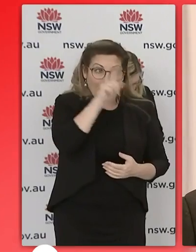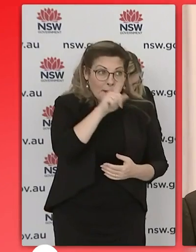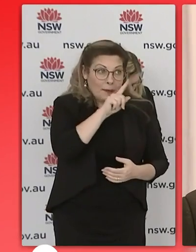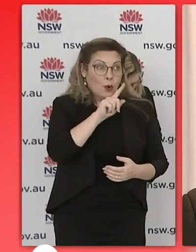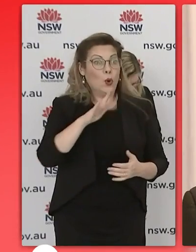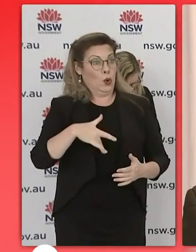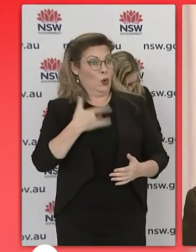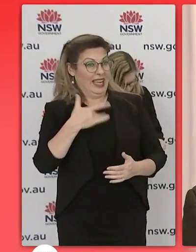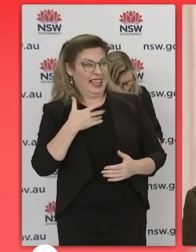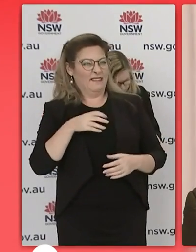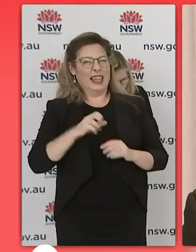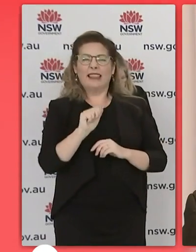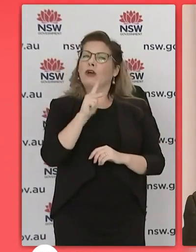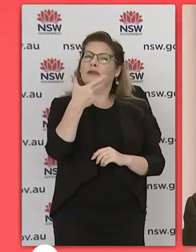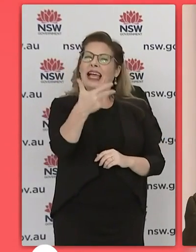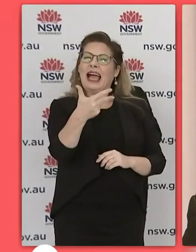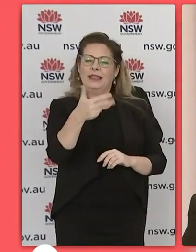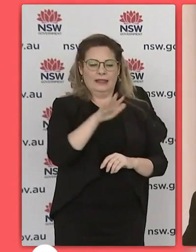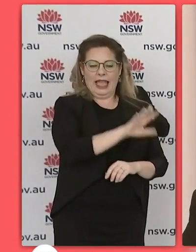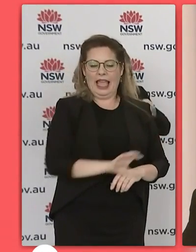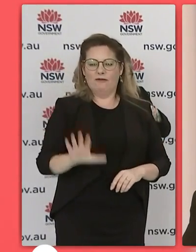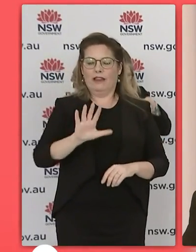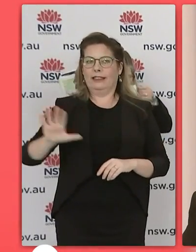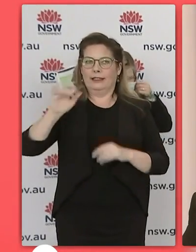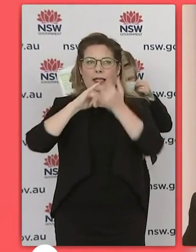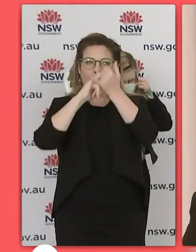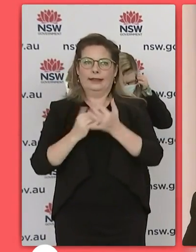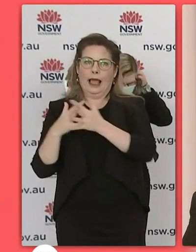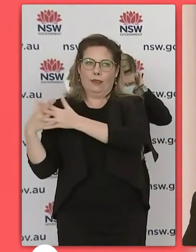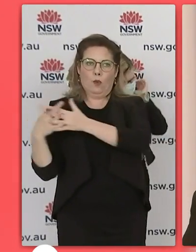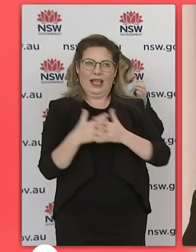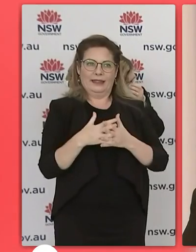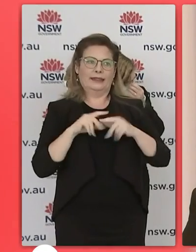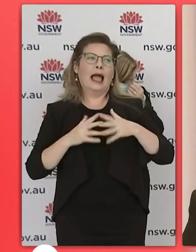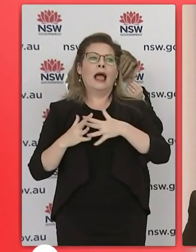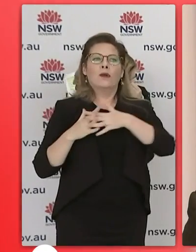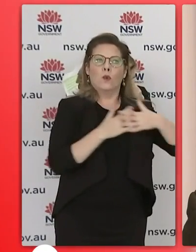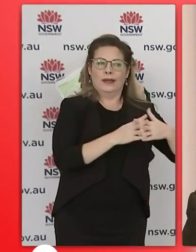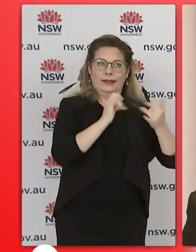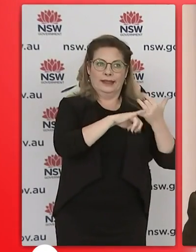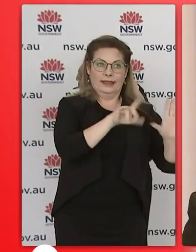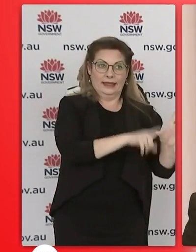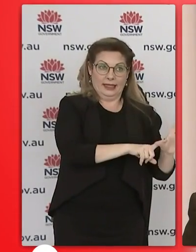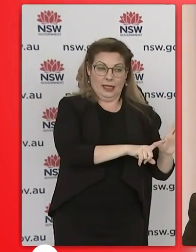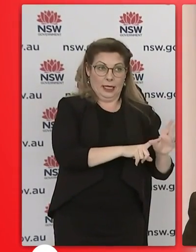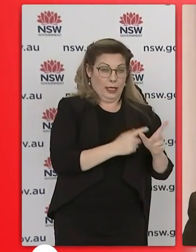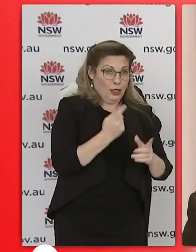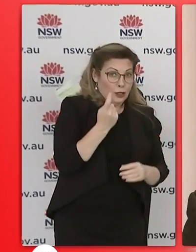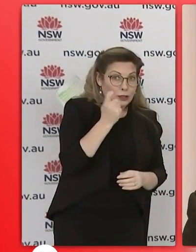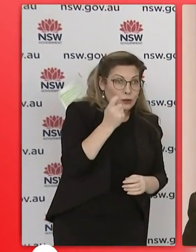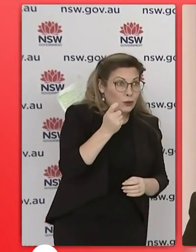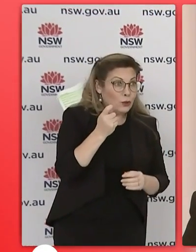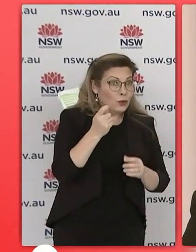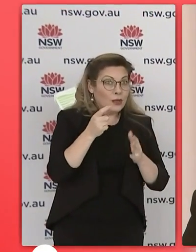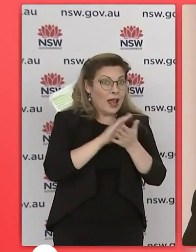concern local government areas of of concern at the present time uh you have your hsc coming up in october